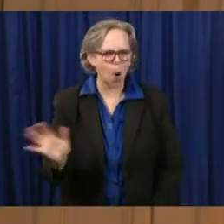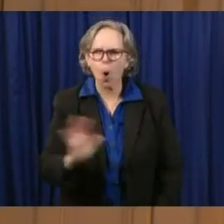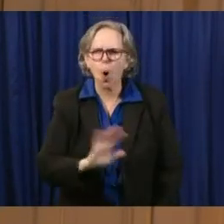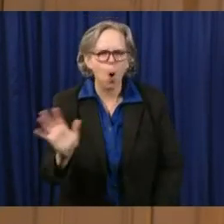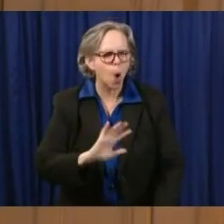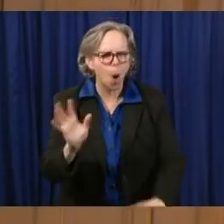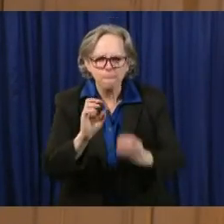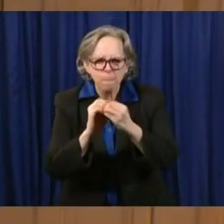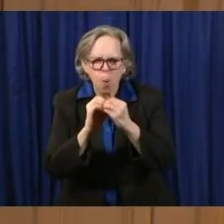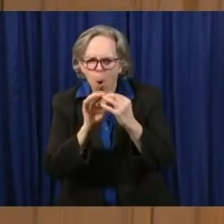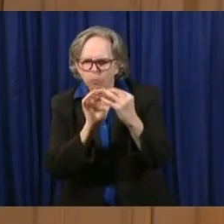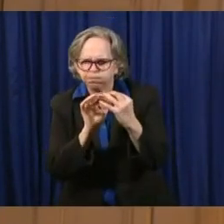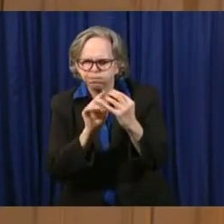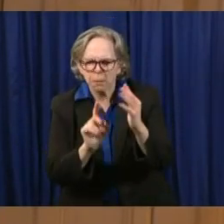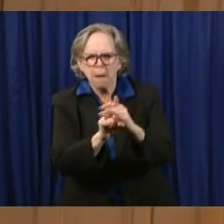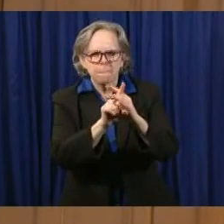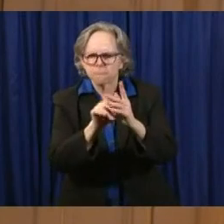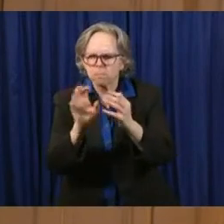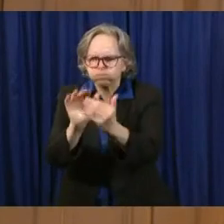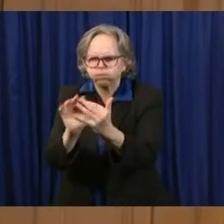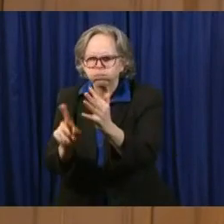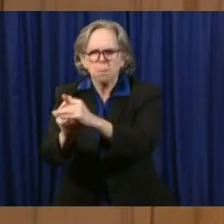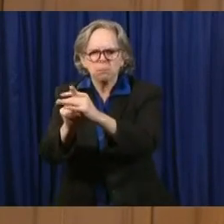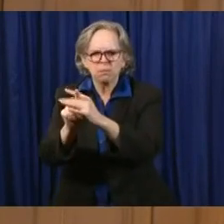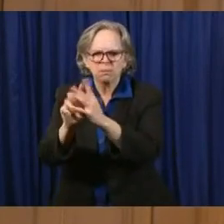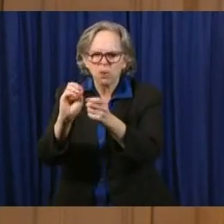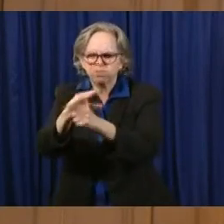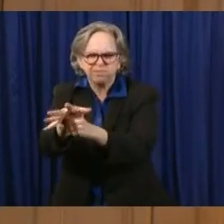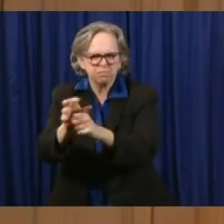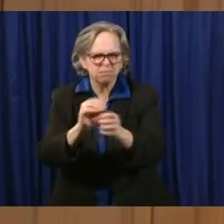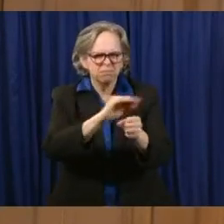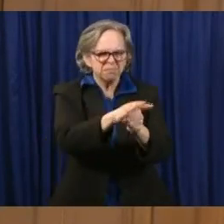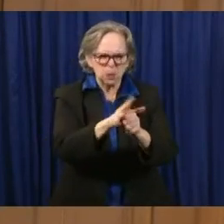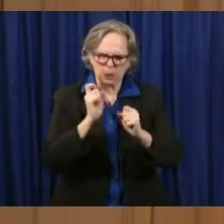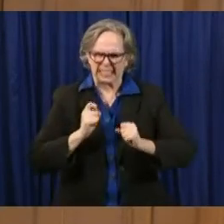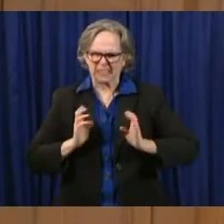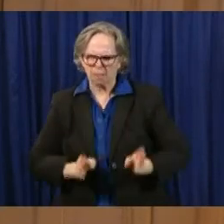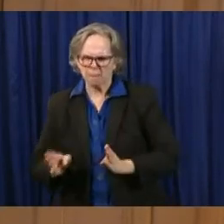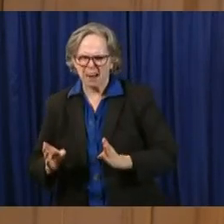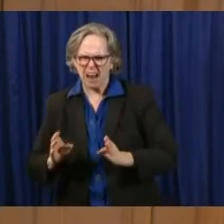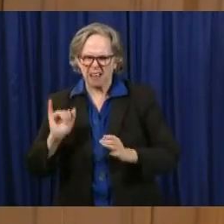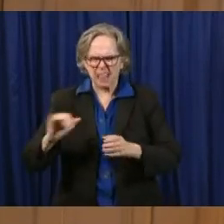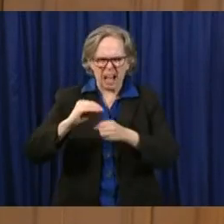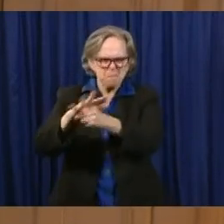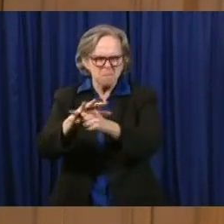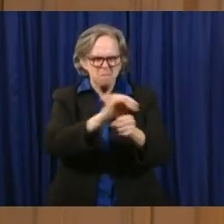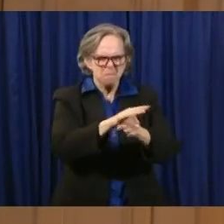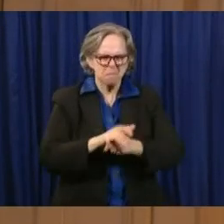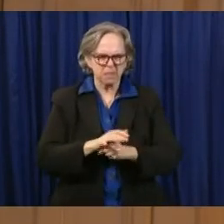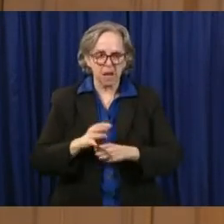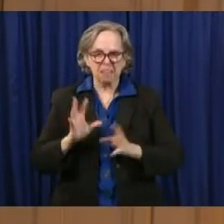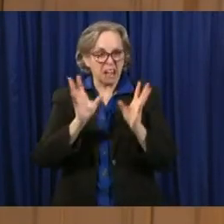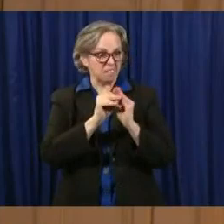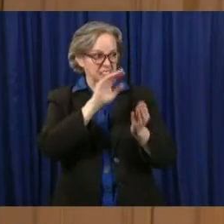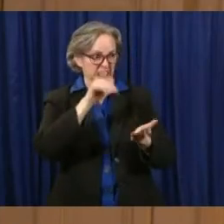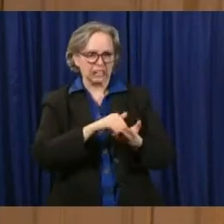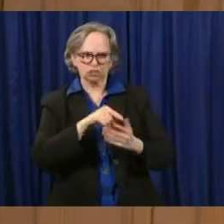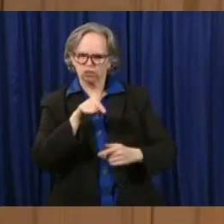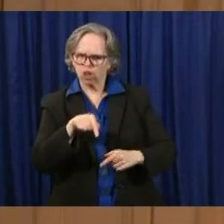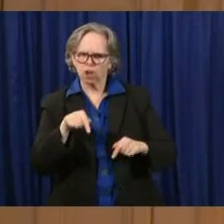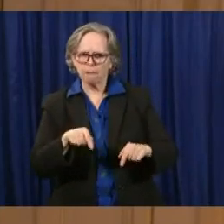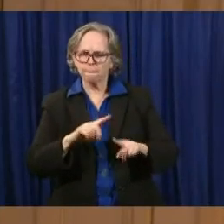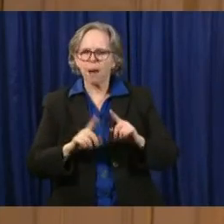to fight. So we continue to build, just like the convention center, but other spaces. We have to have our capacity ready